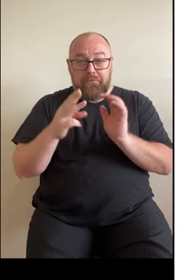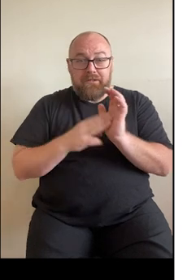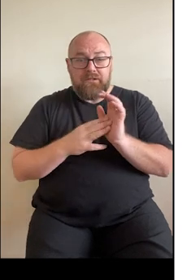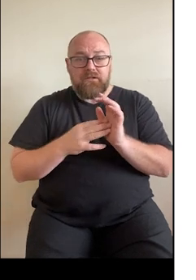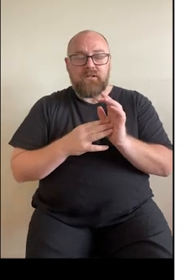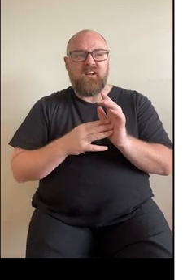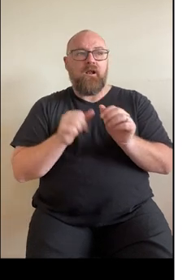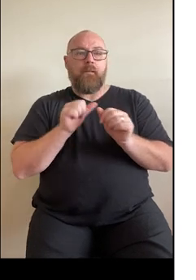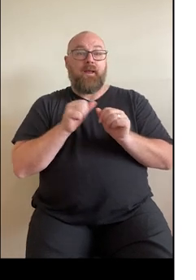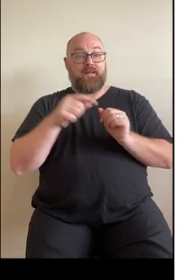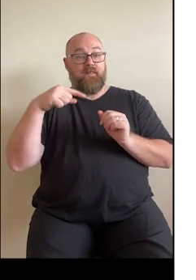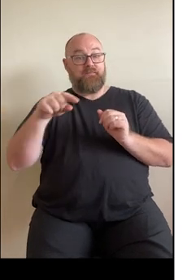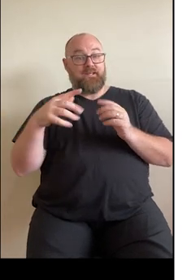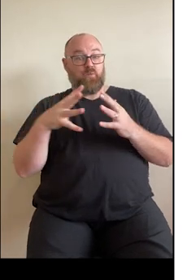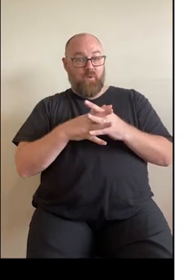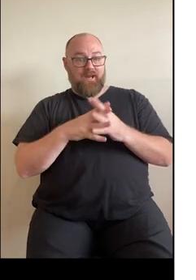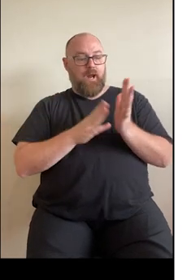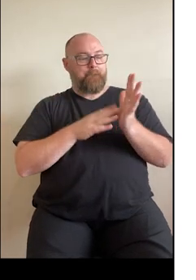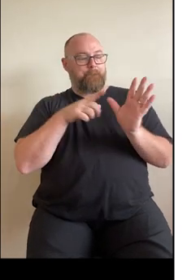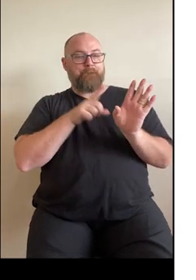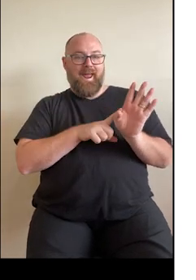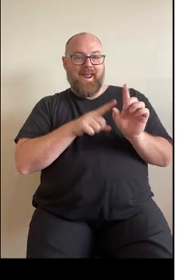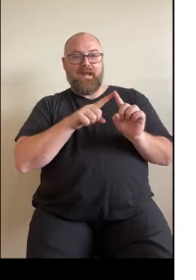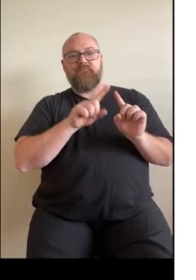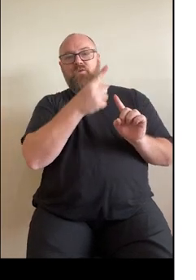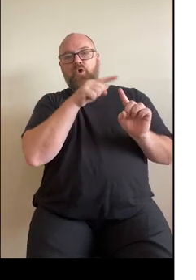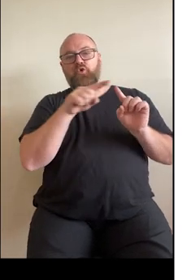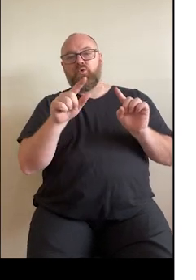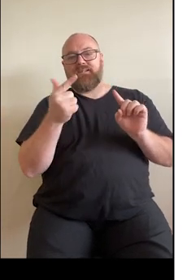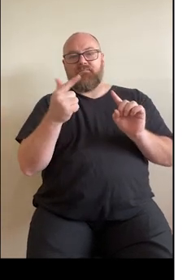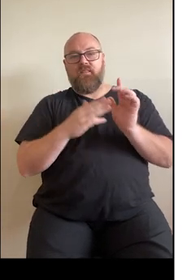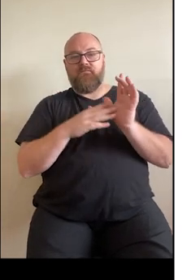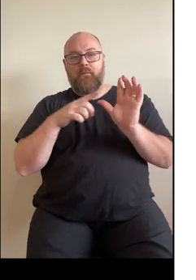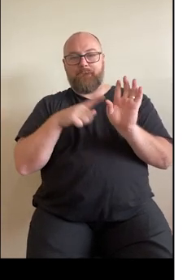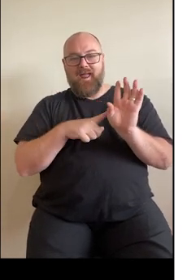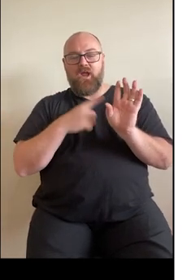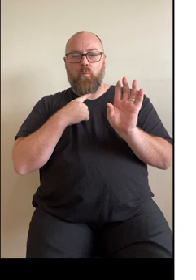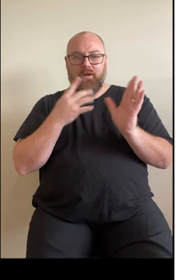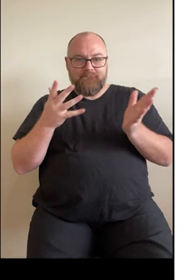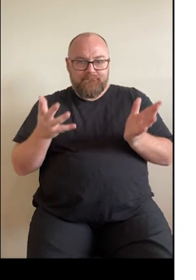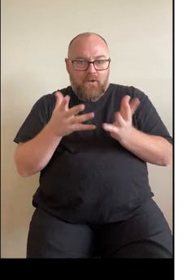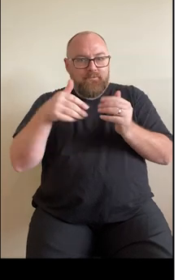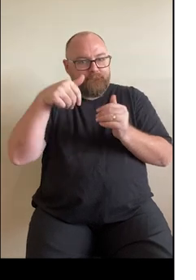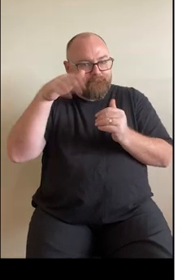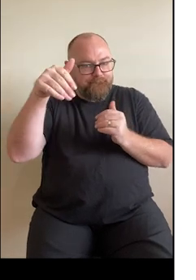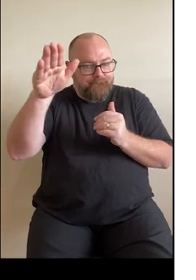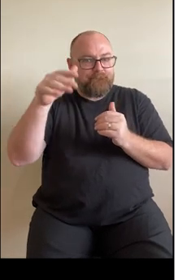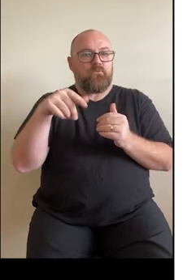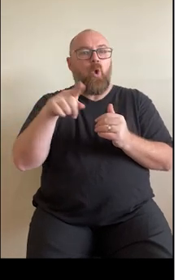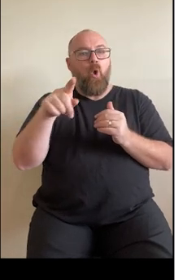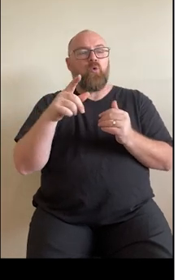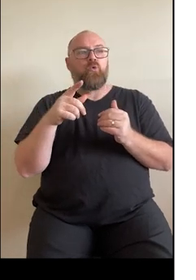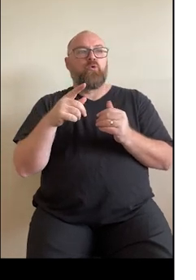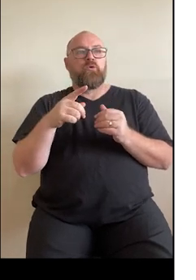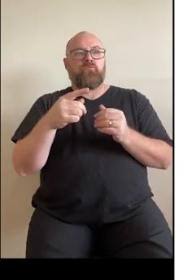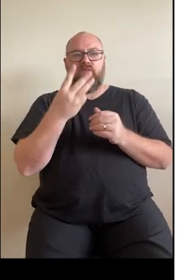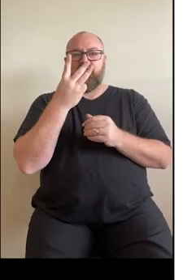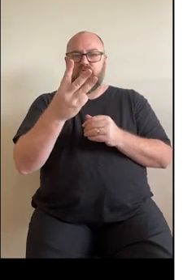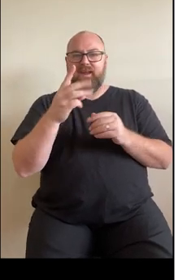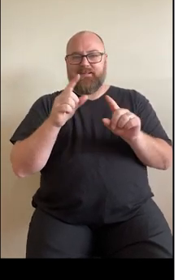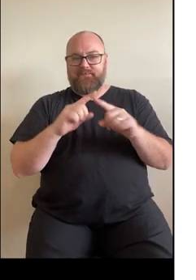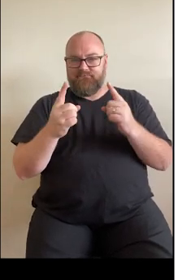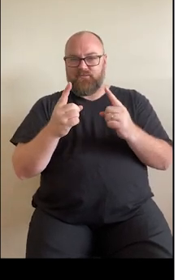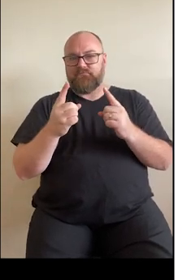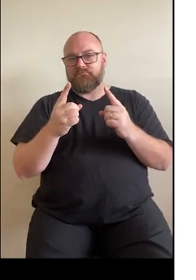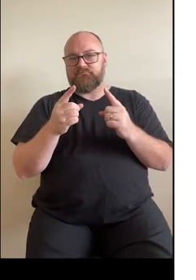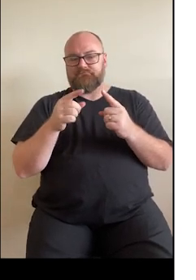the beginning of May from the 1st to the 7th, we're encouraging all Australians to follow three simple steps to keep their